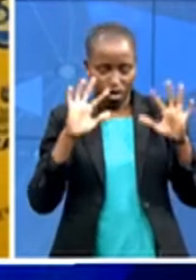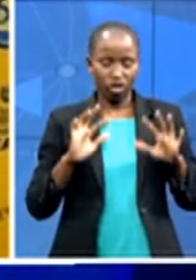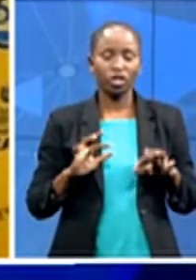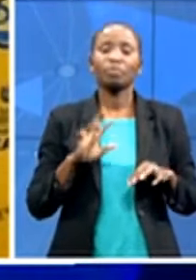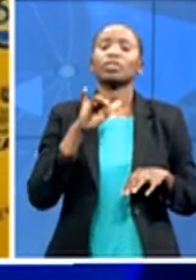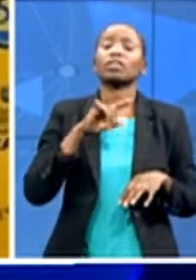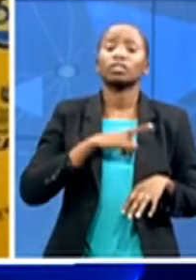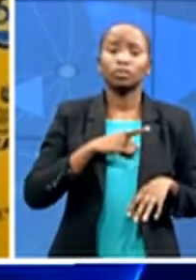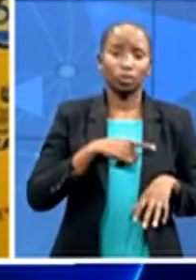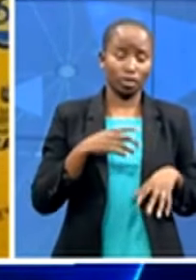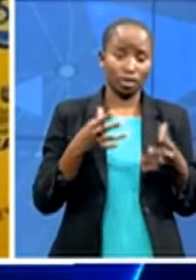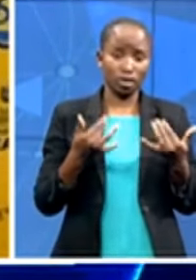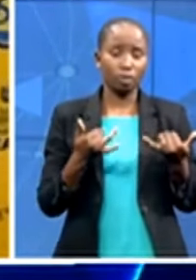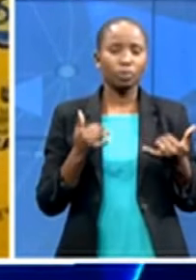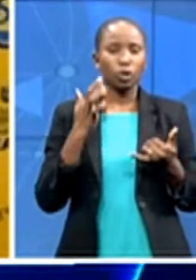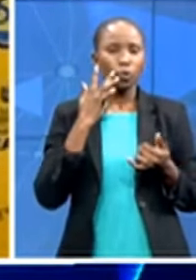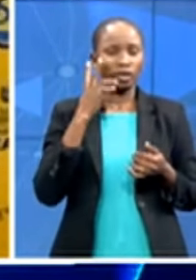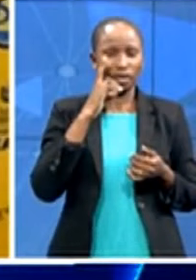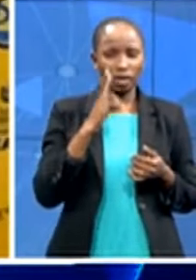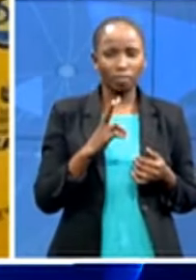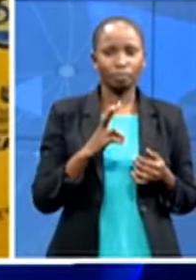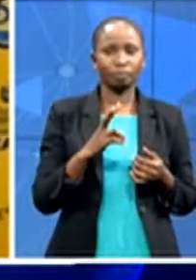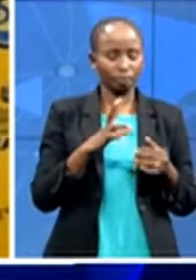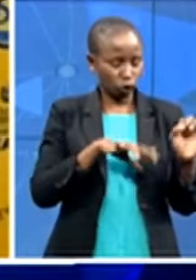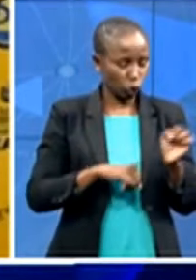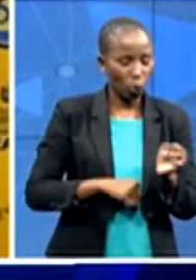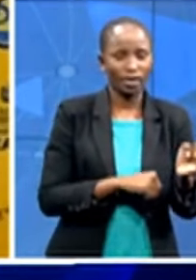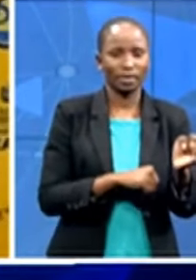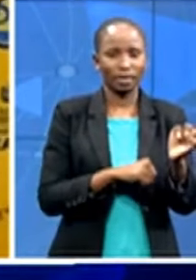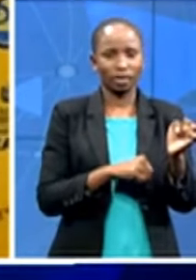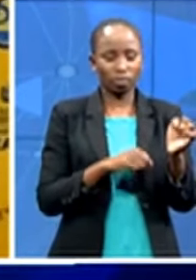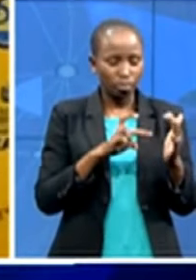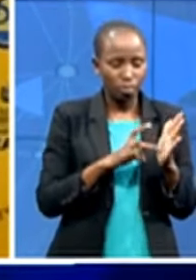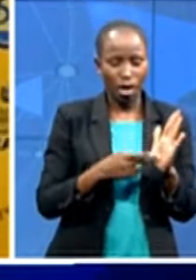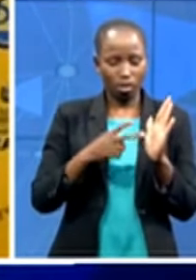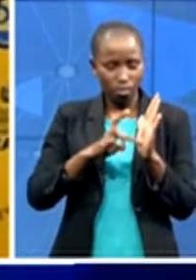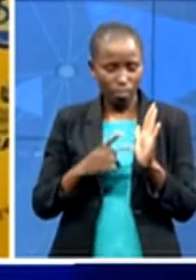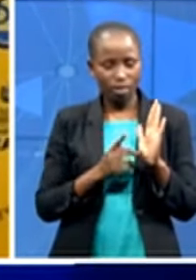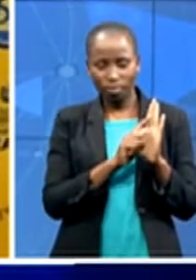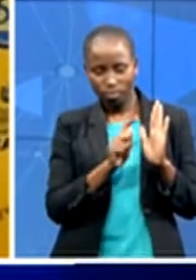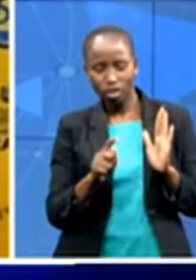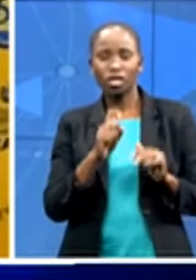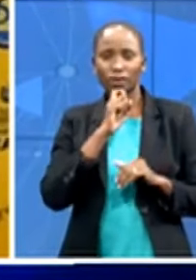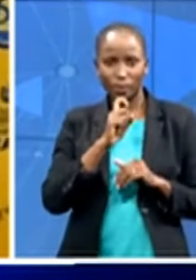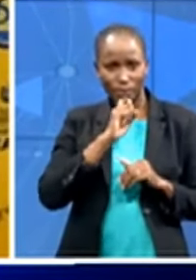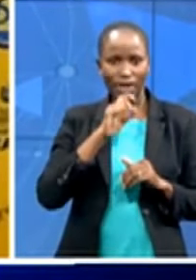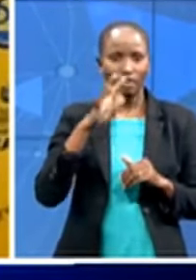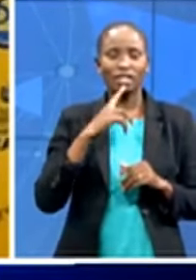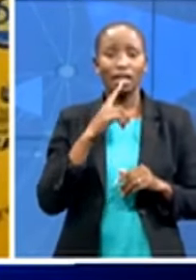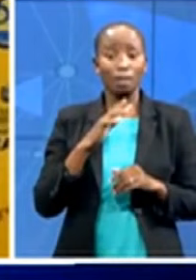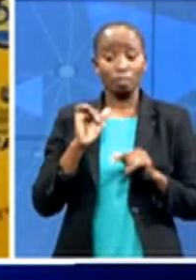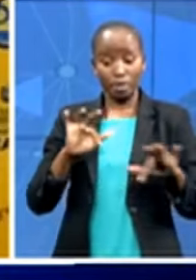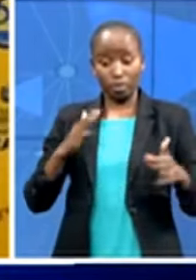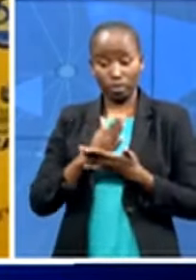ways and strategy that we've been using throughout when we say those who are in hunting please don't come to limbo this is